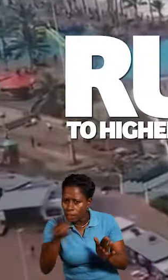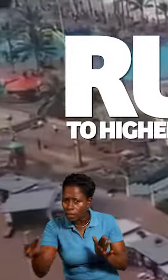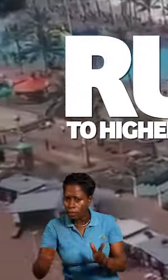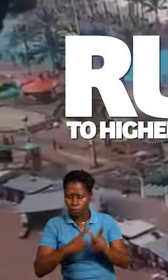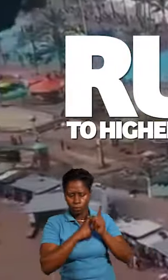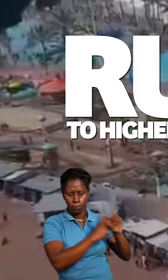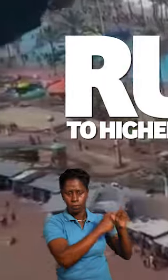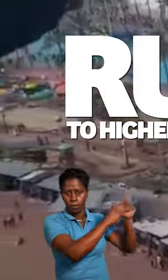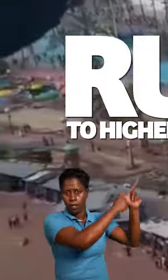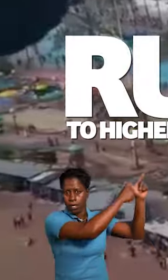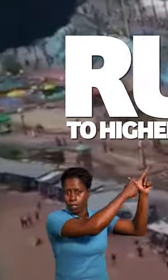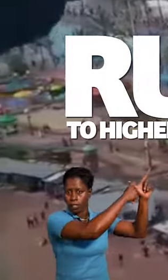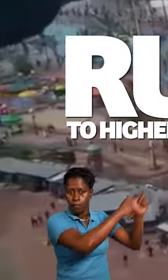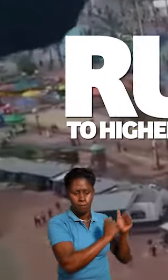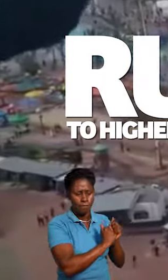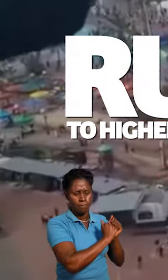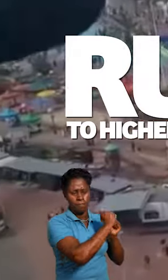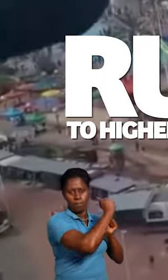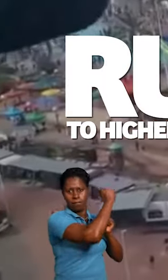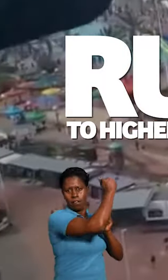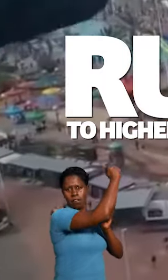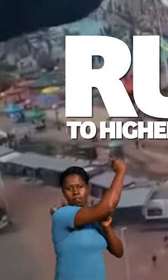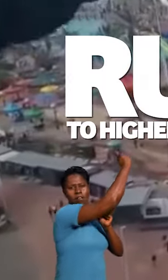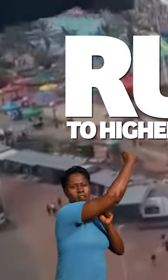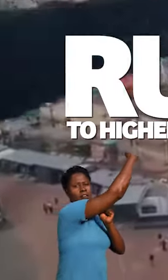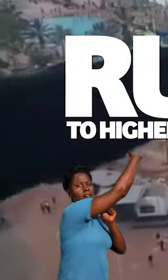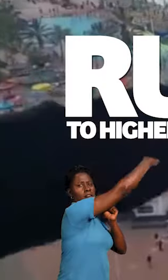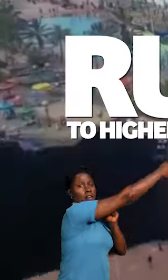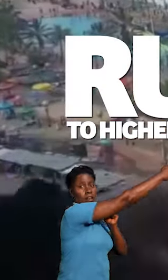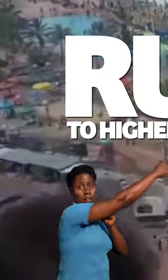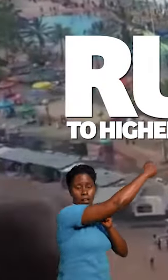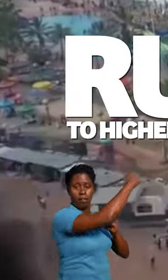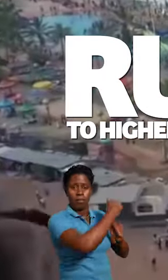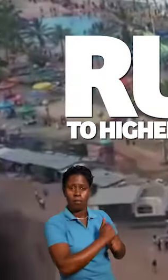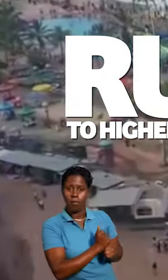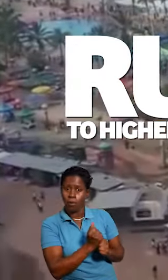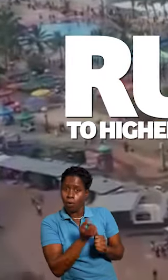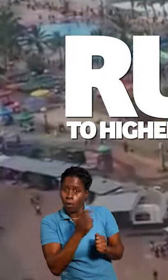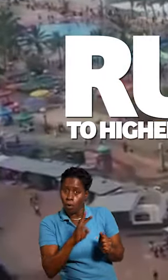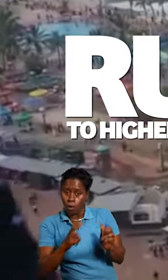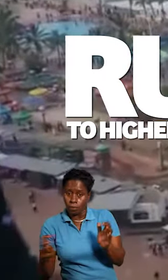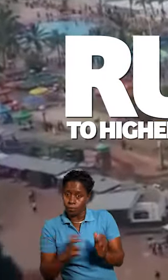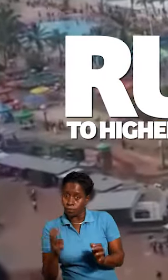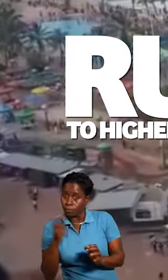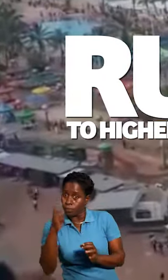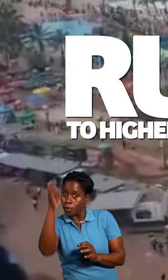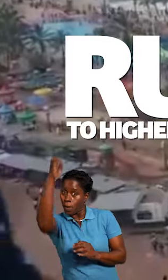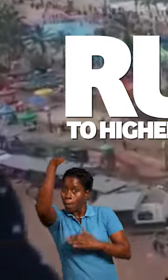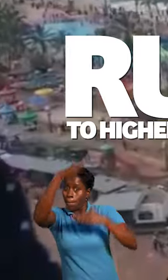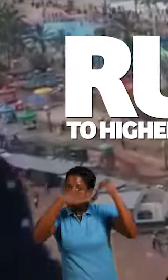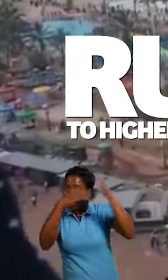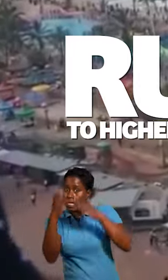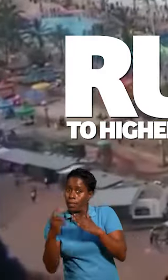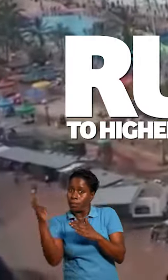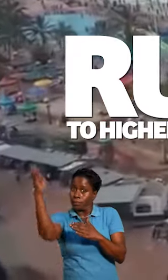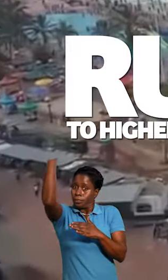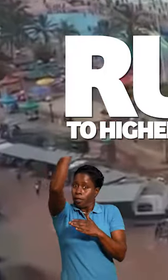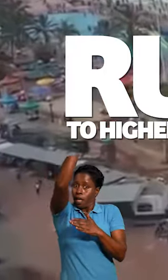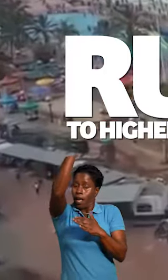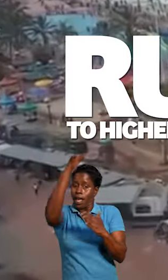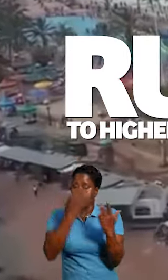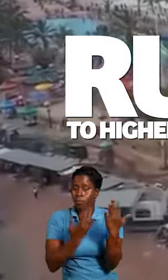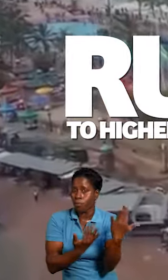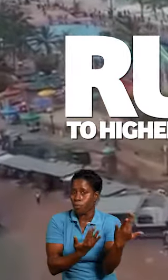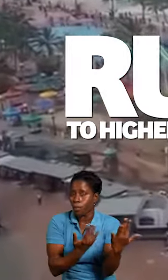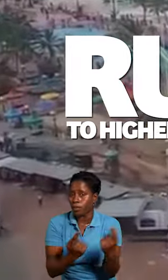as possible or to the third floor or higher of a building and wait for announcements from authorities for the all-clear before it is safe to